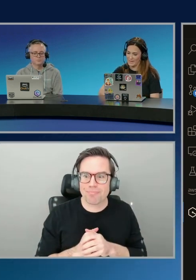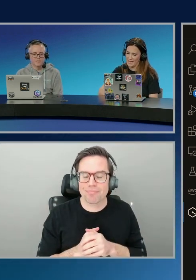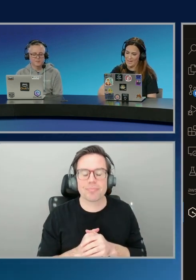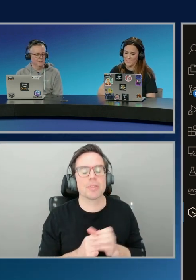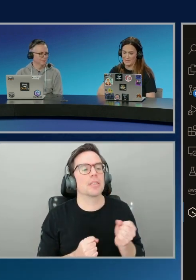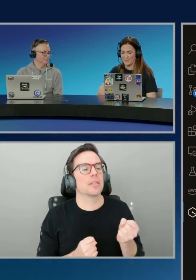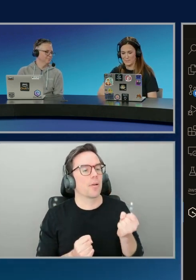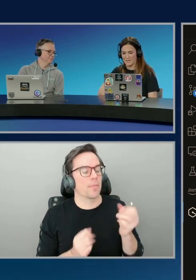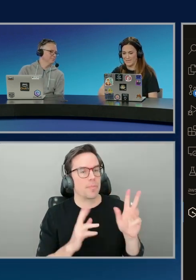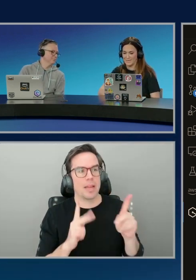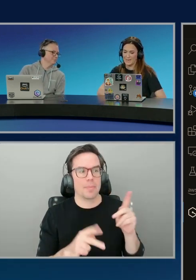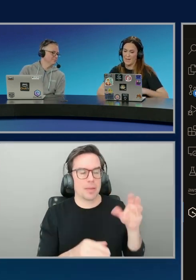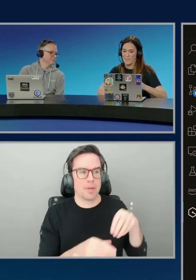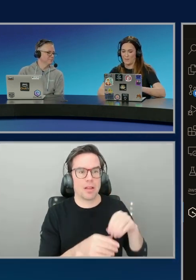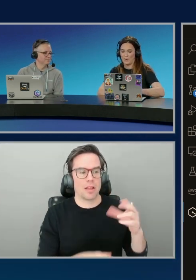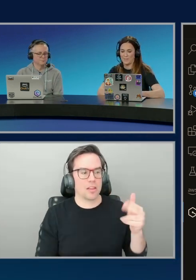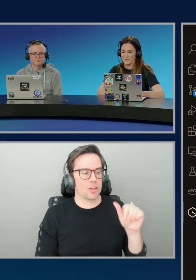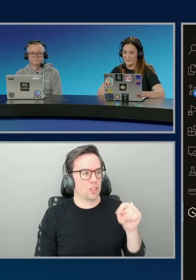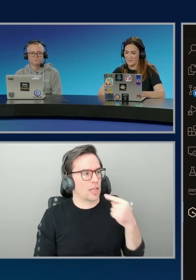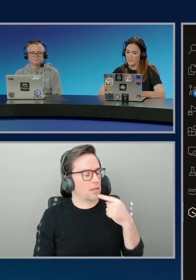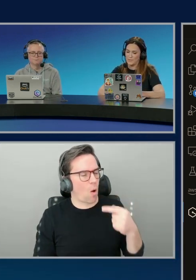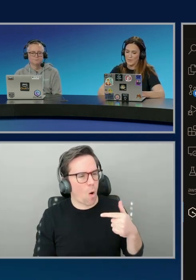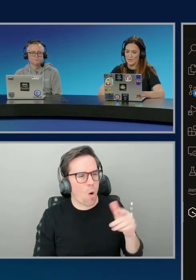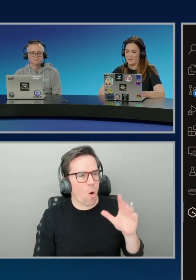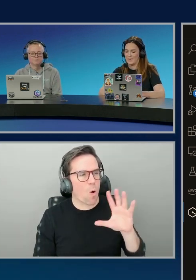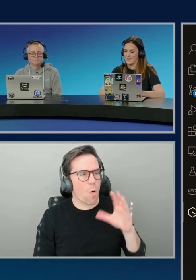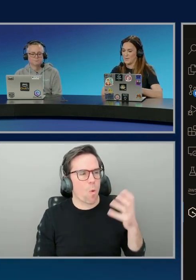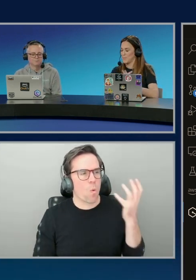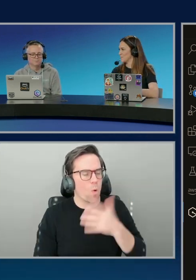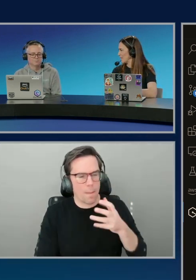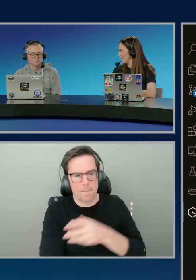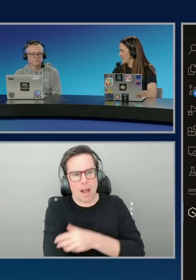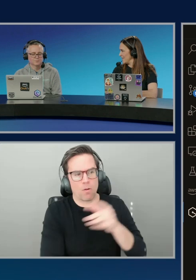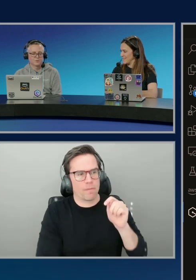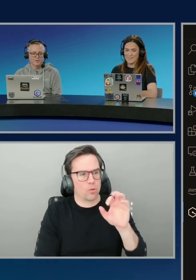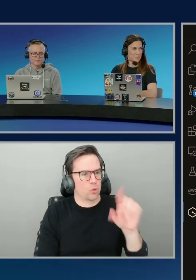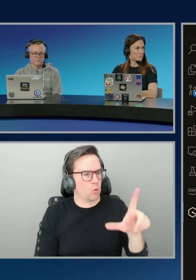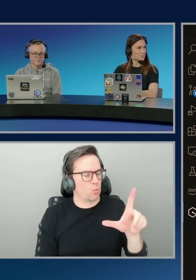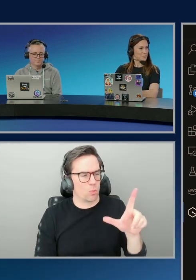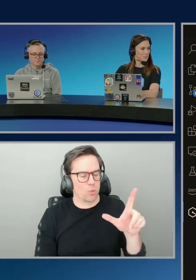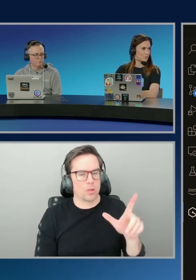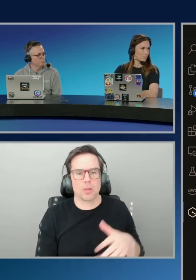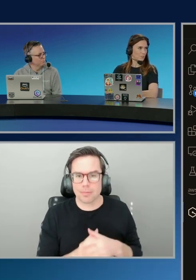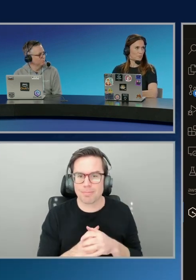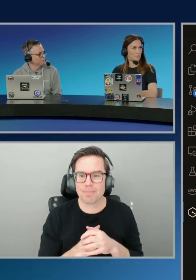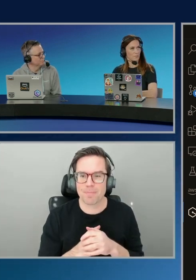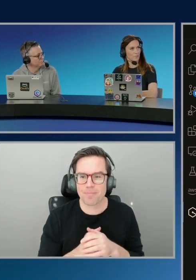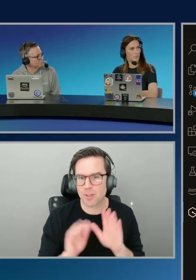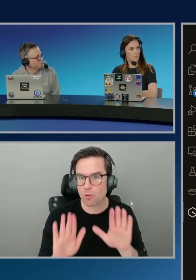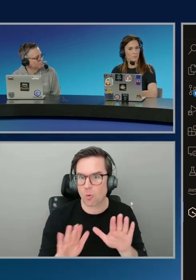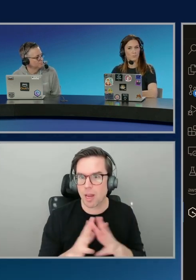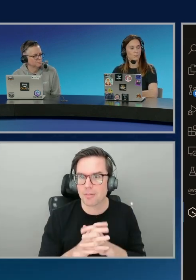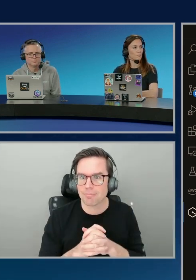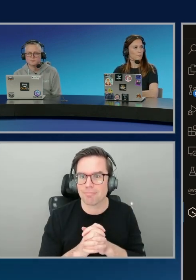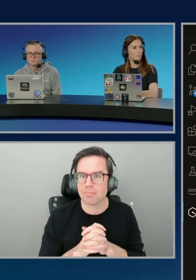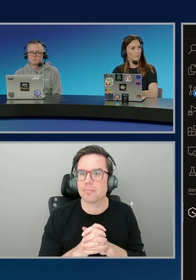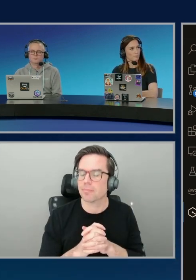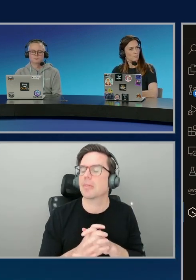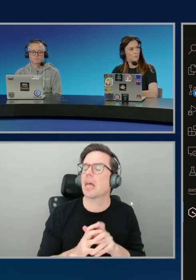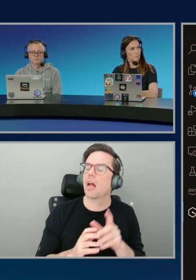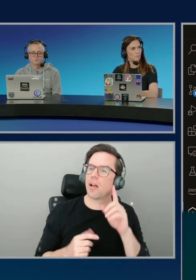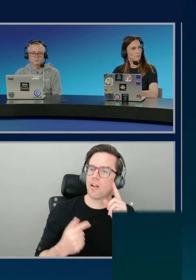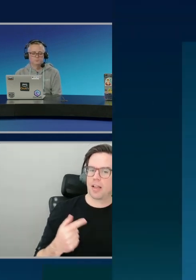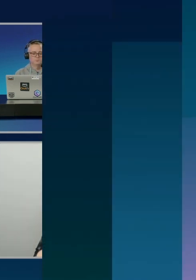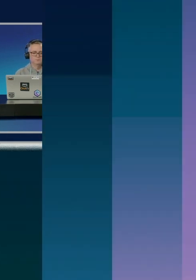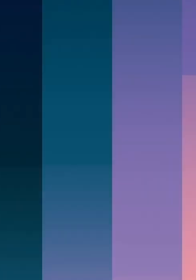tool. Excellent. And that's amazing outcomes and driven coding. So great. Yeah. To me, this is really great, especially if,